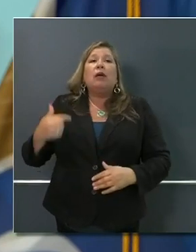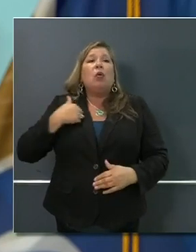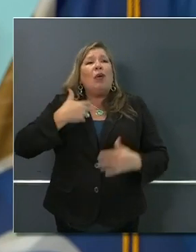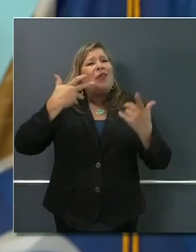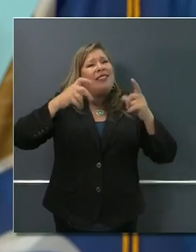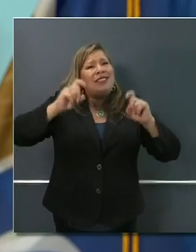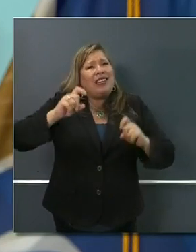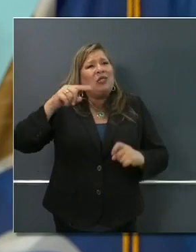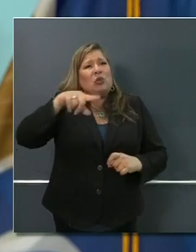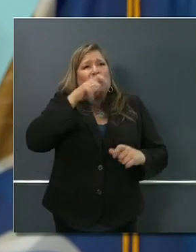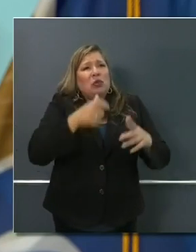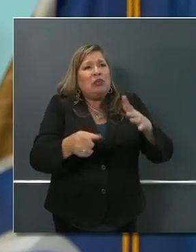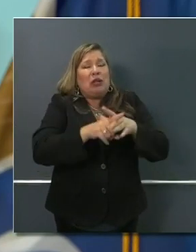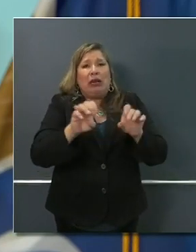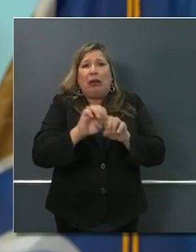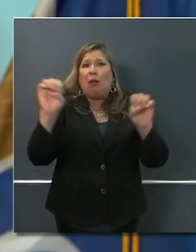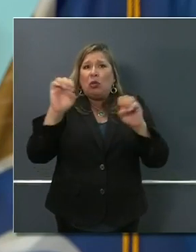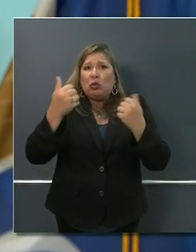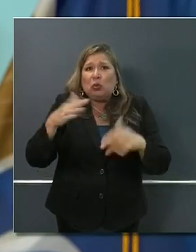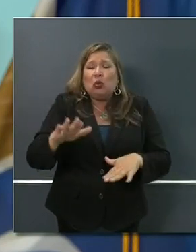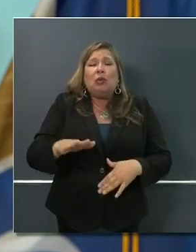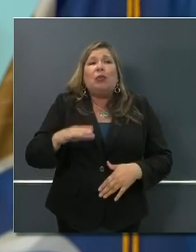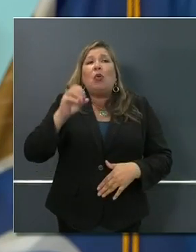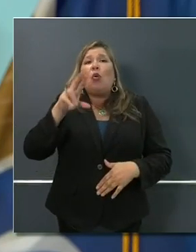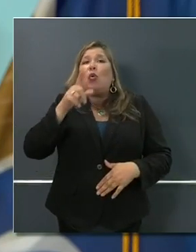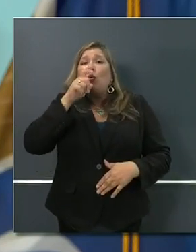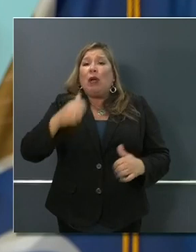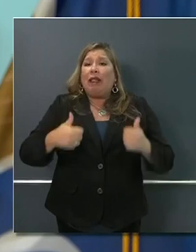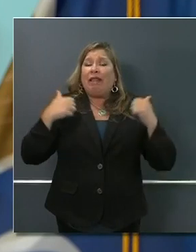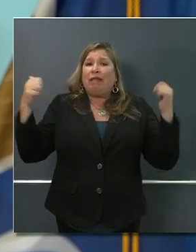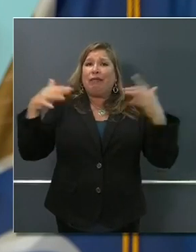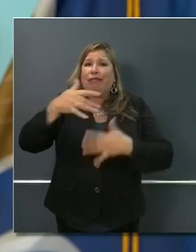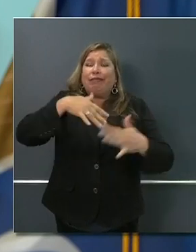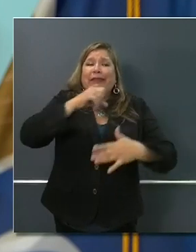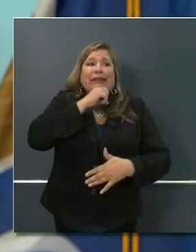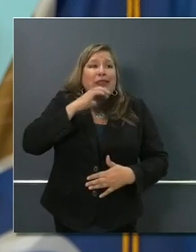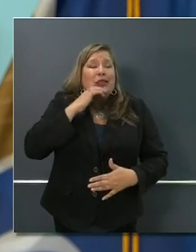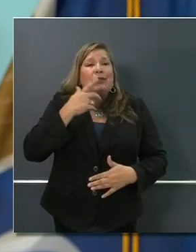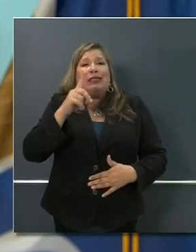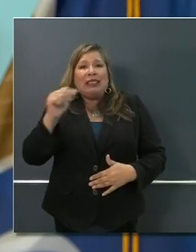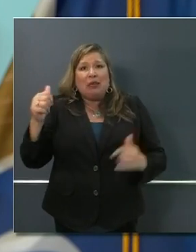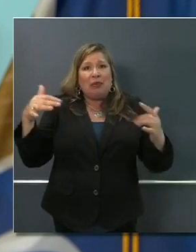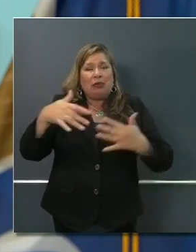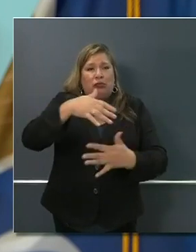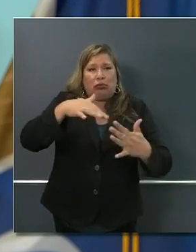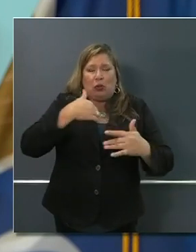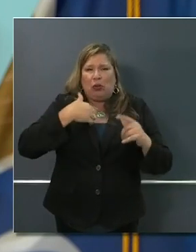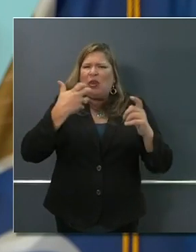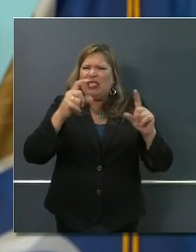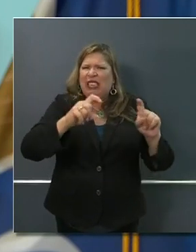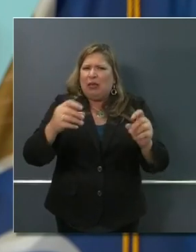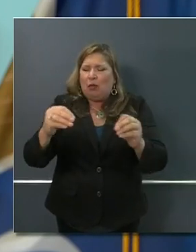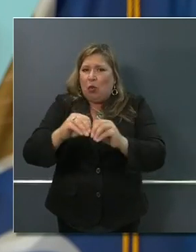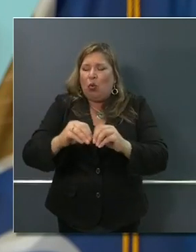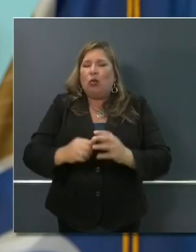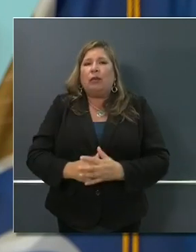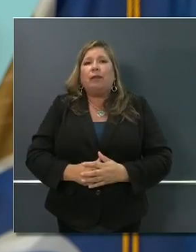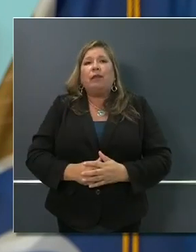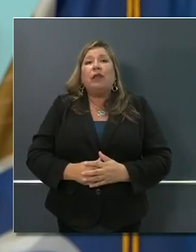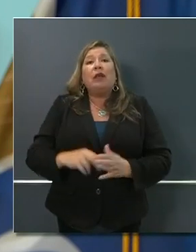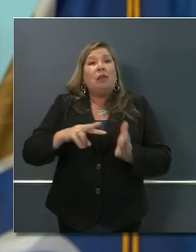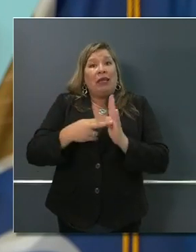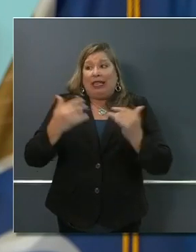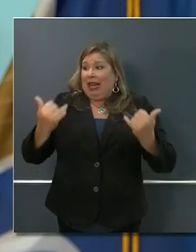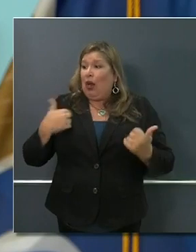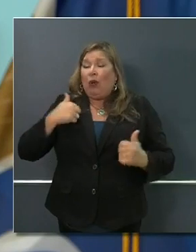We have consistently been pushing the envelope on this as our testing capacity increases, allowing more and